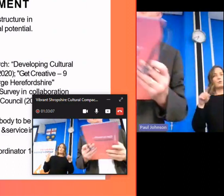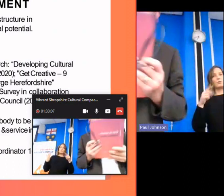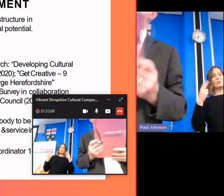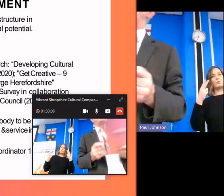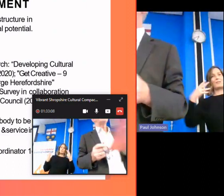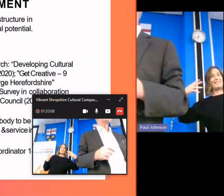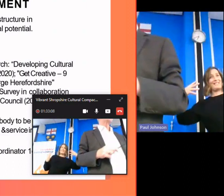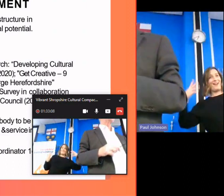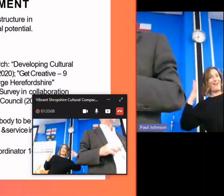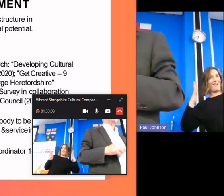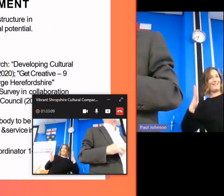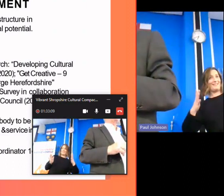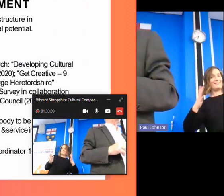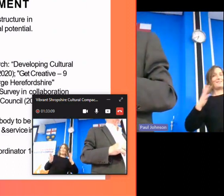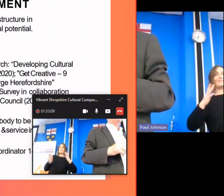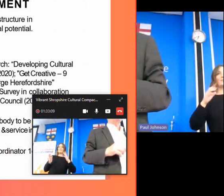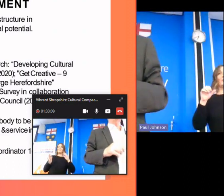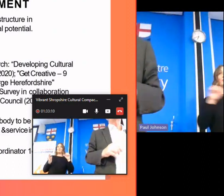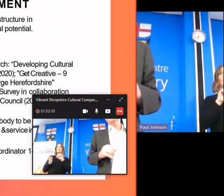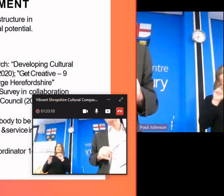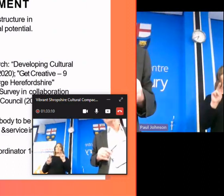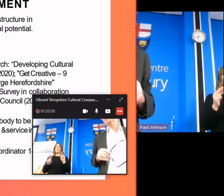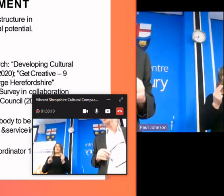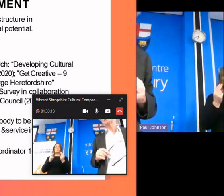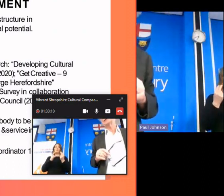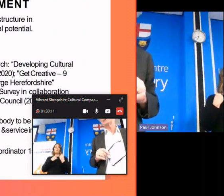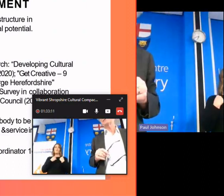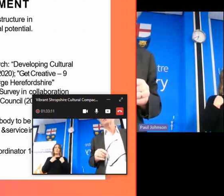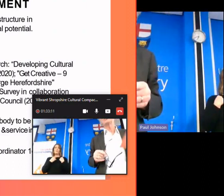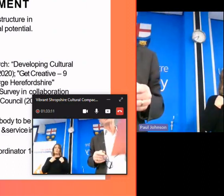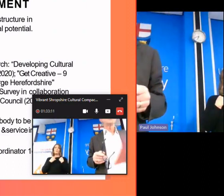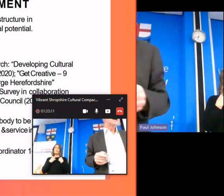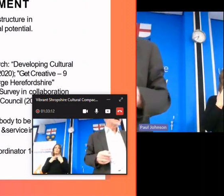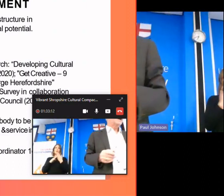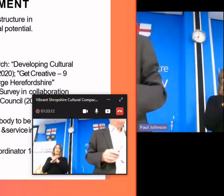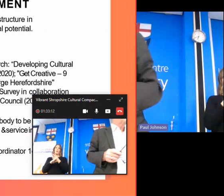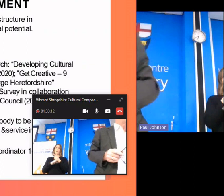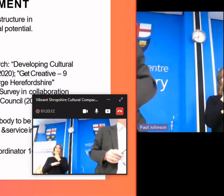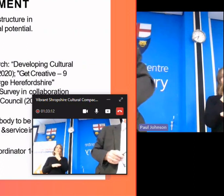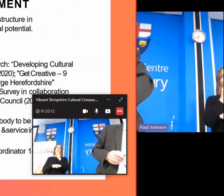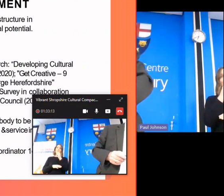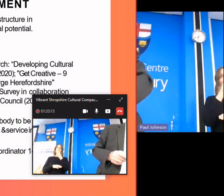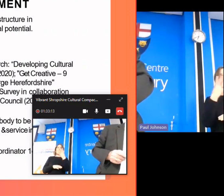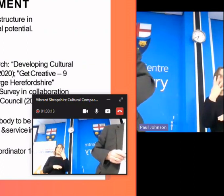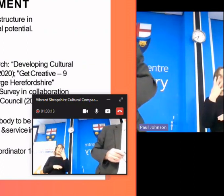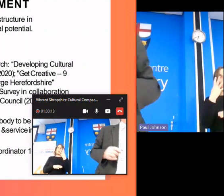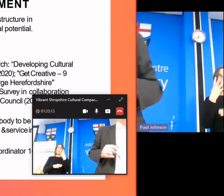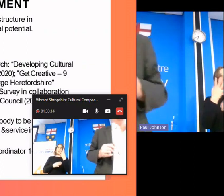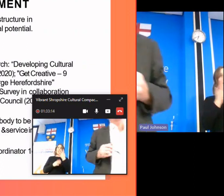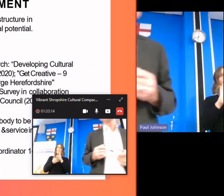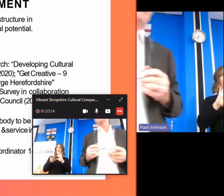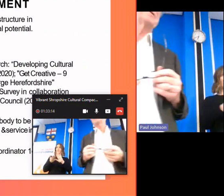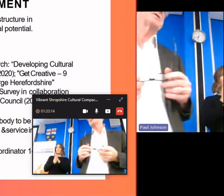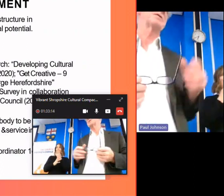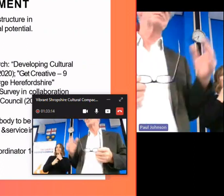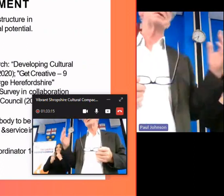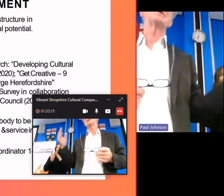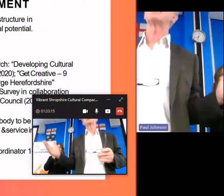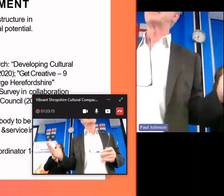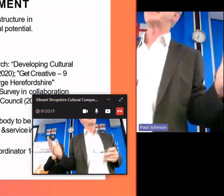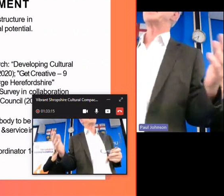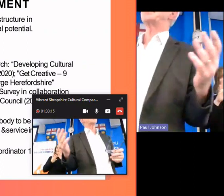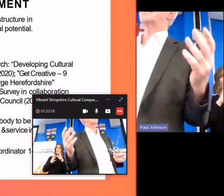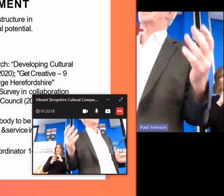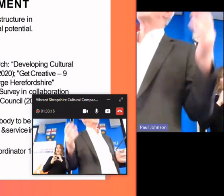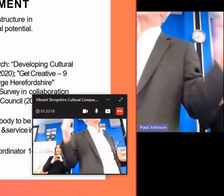uh it is due a review early in 24 um and i'm very pleased to say that heritage has